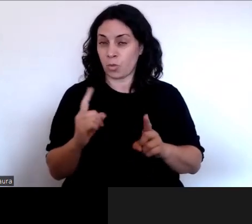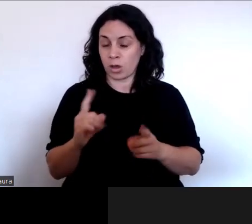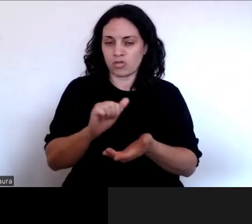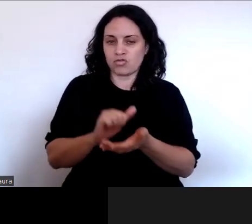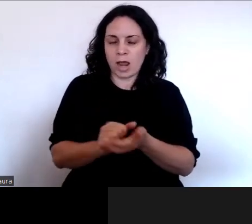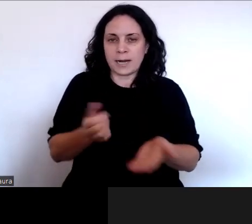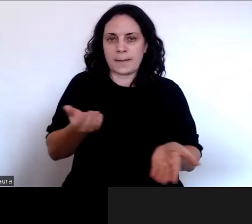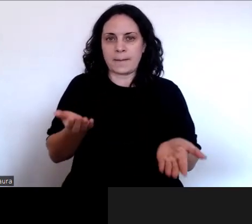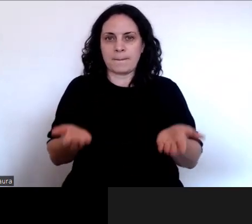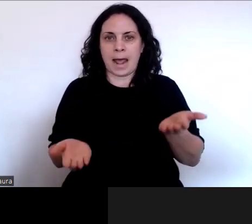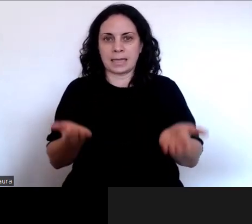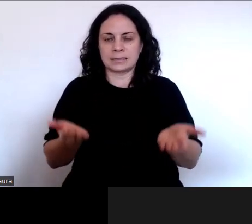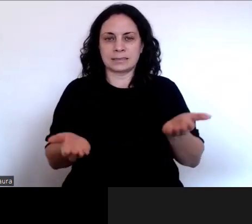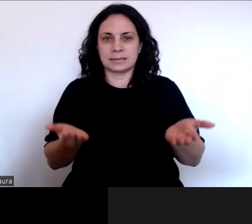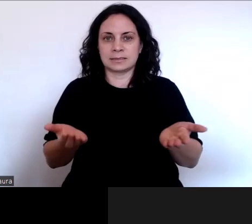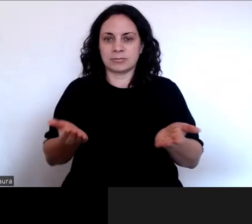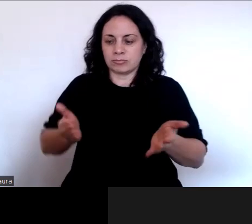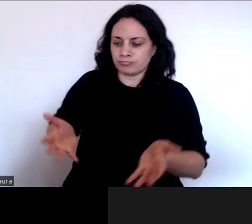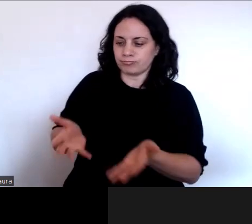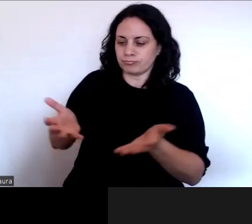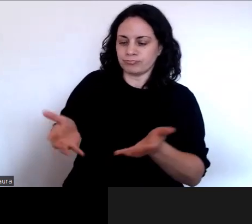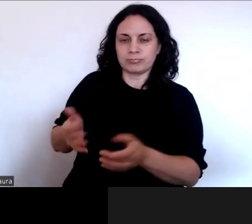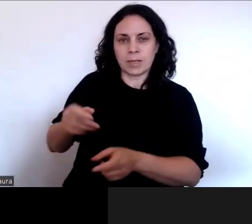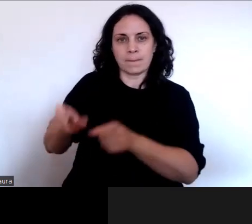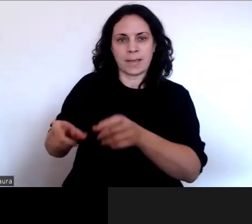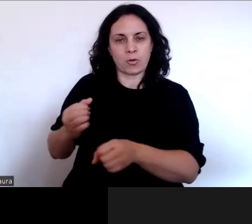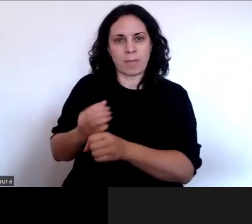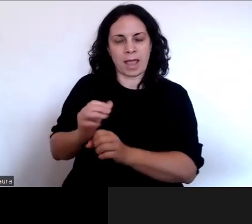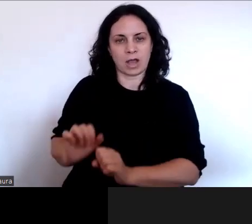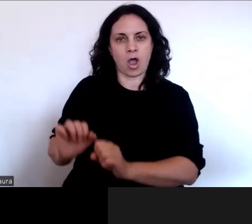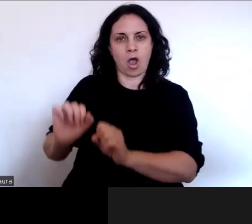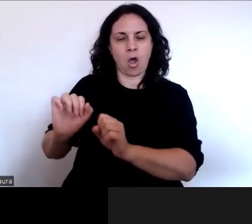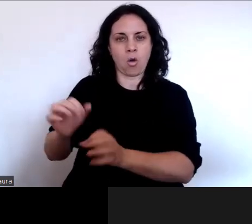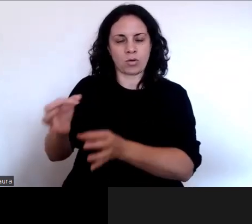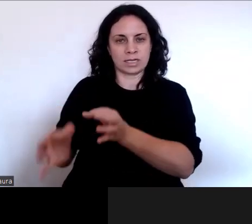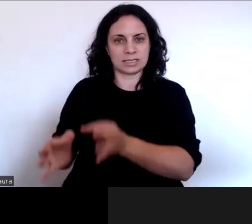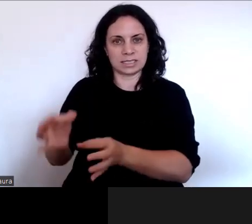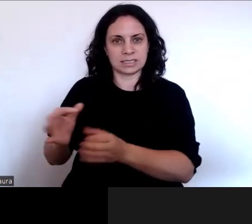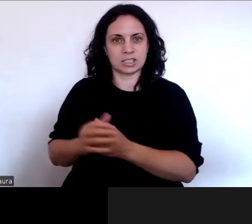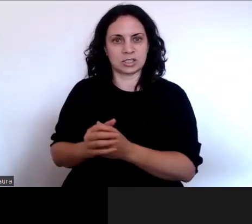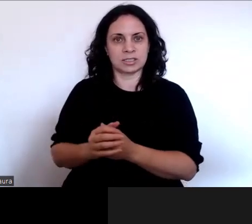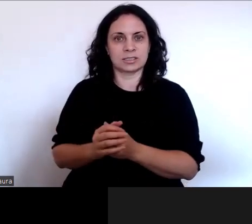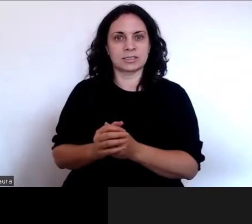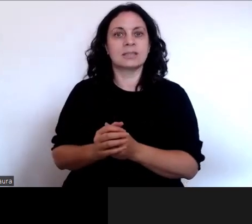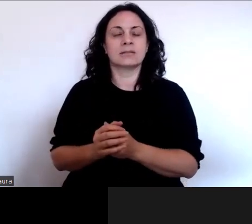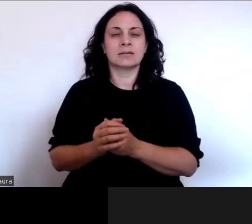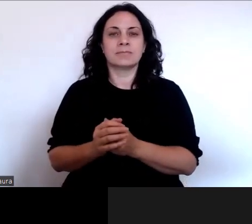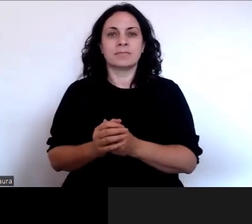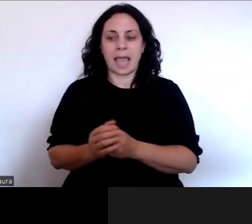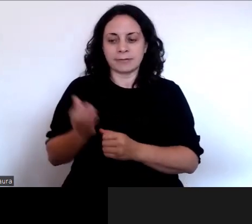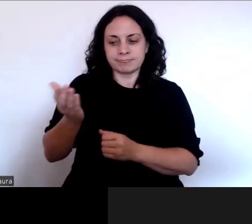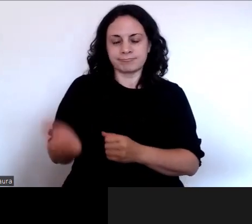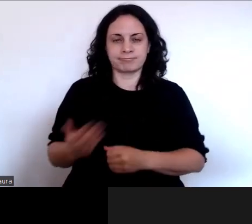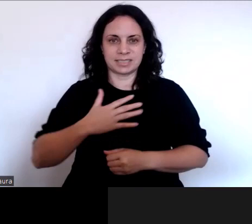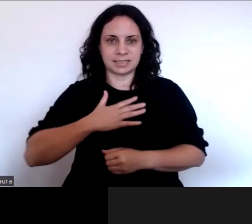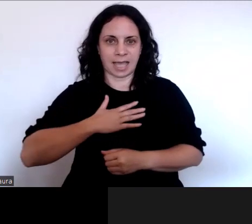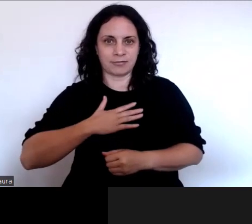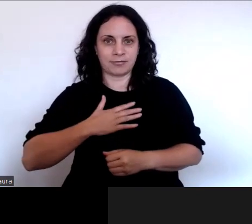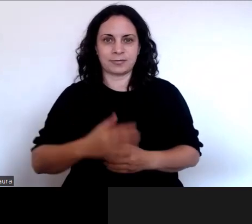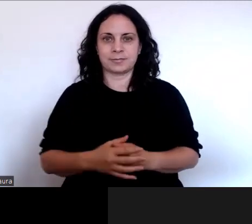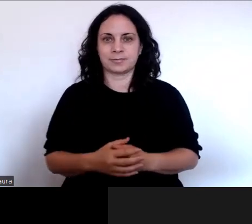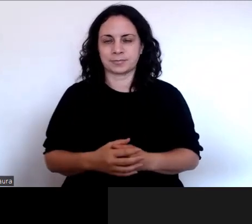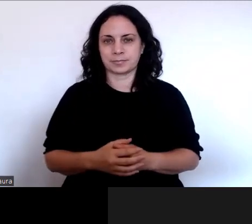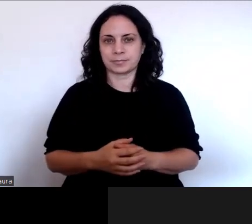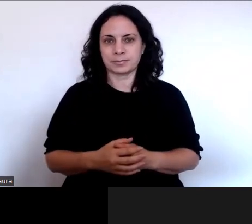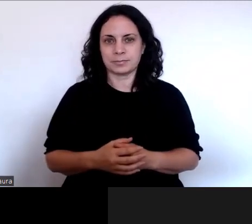enabling people to make decisions about their own lives with support and keeping people safe. And the second part of that question is the